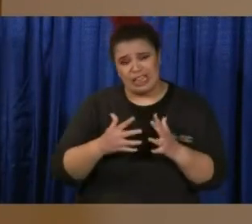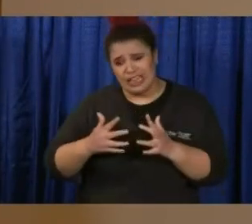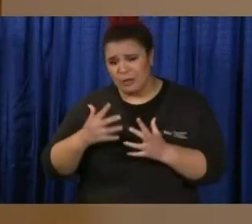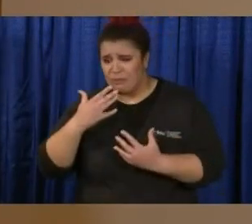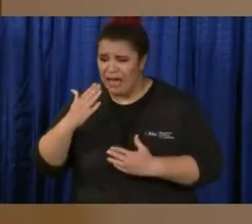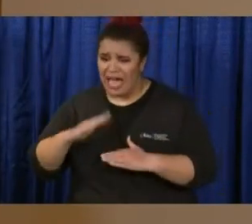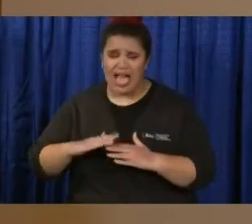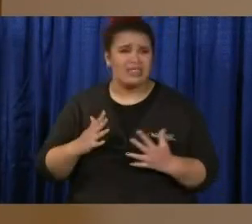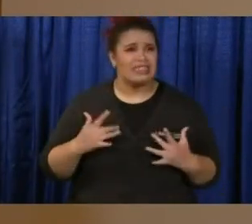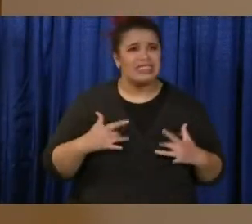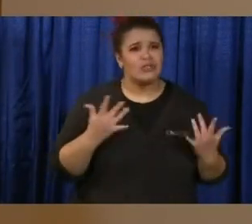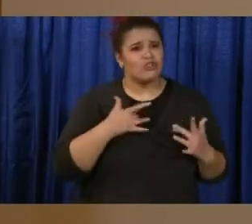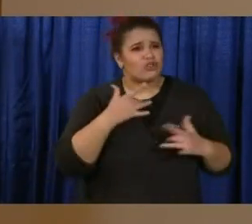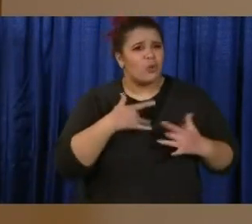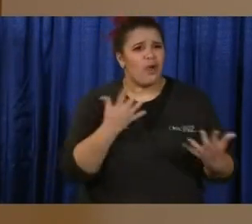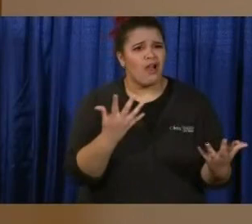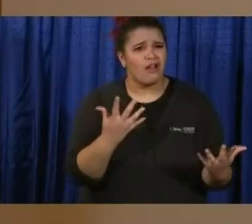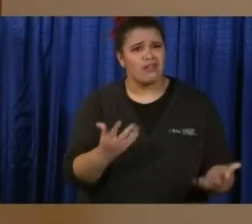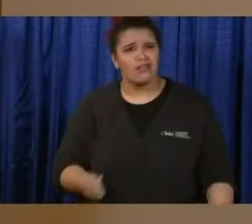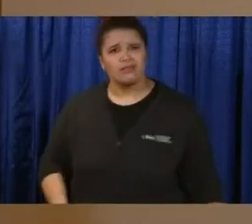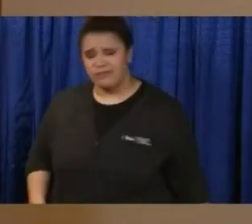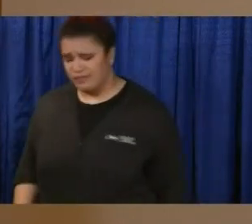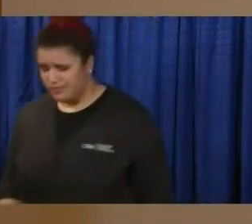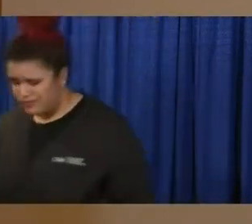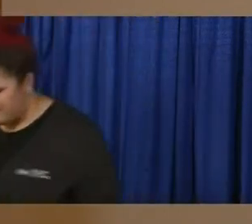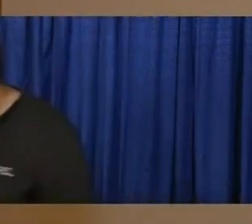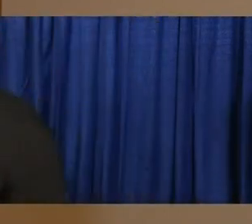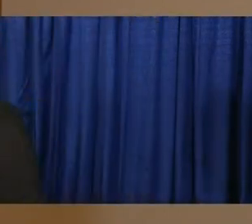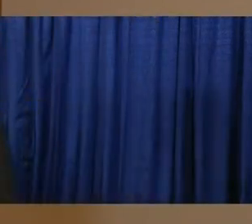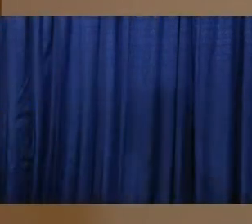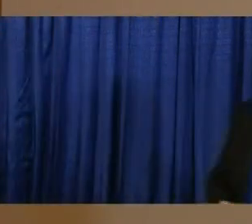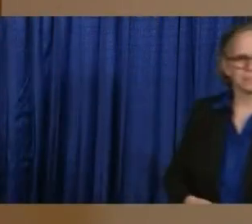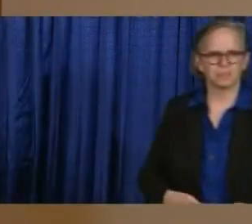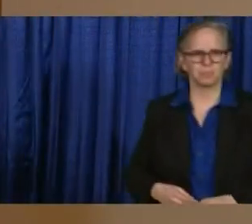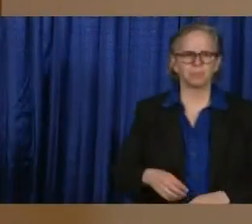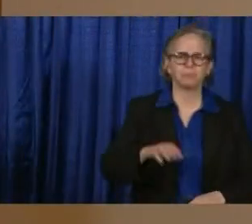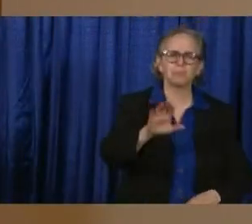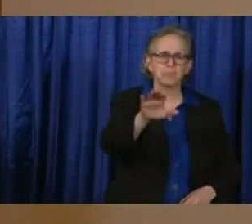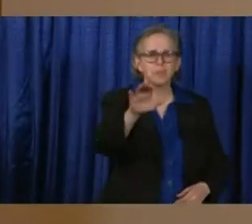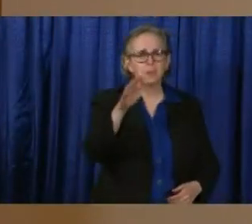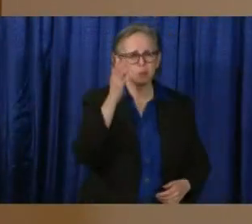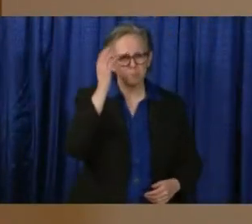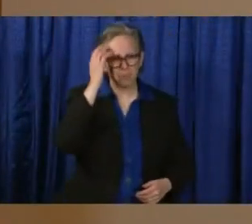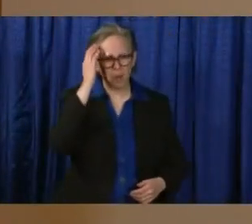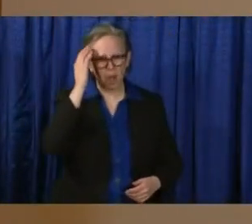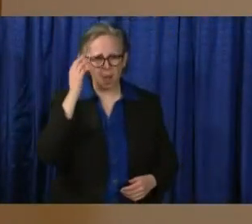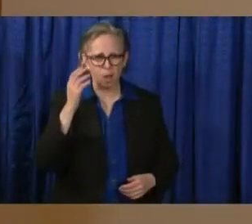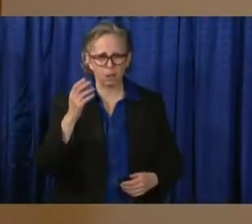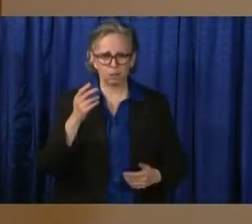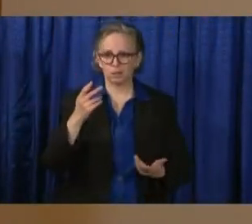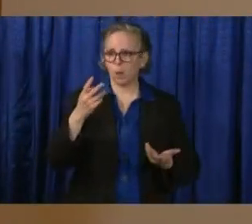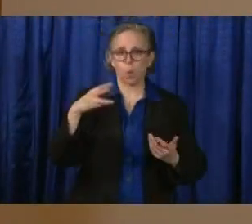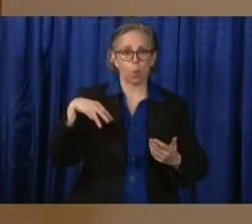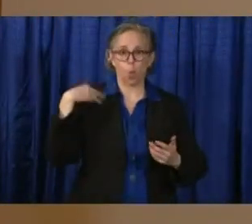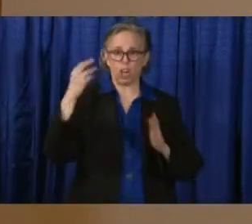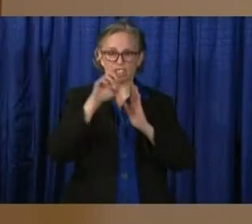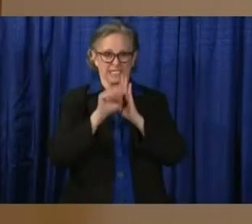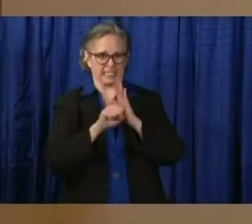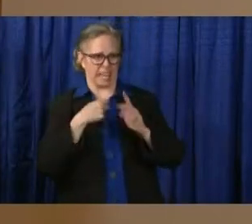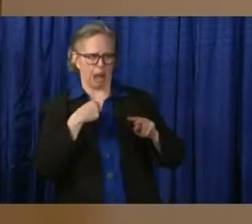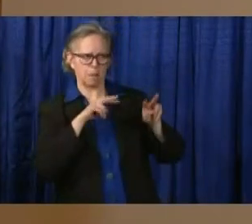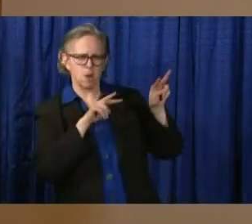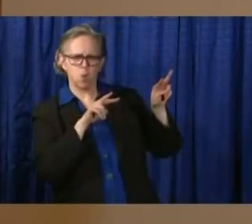this pandemic, and we saw it very early on in Washington State, that any time we have what's called a congregate setting, when people,